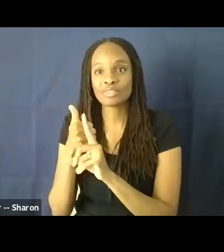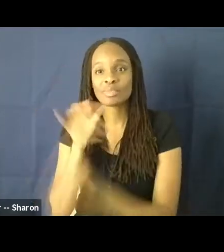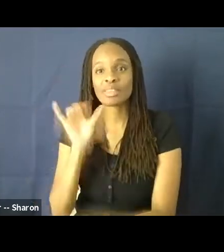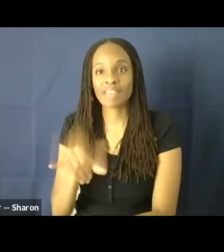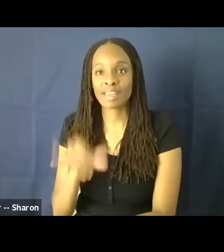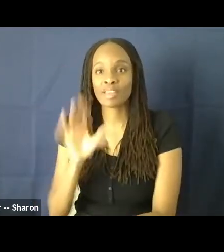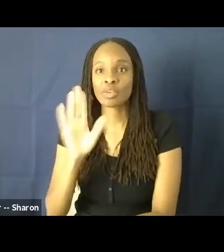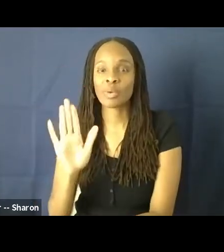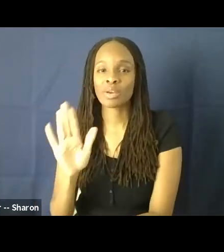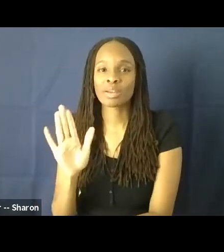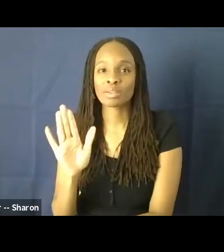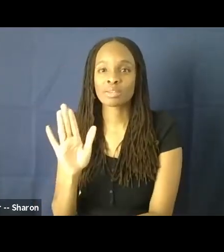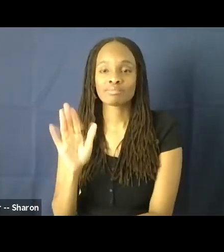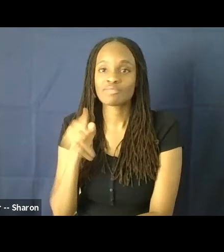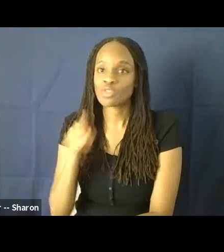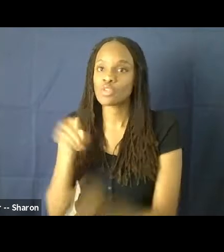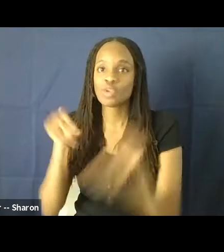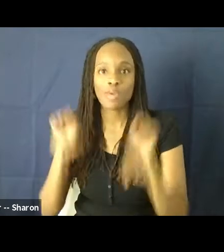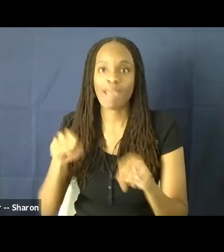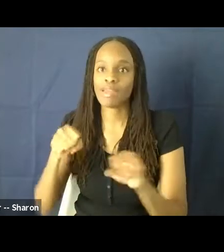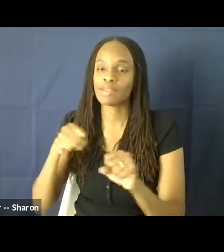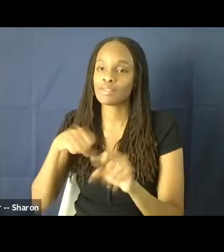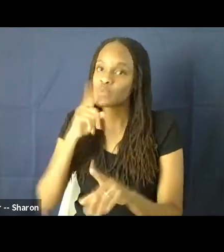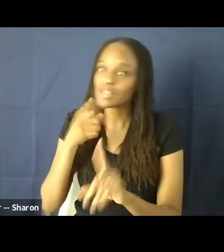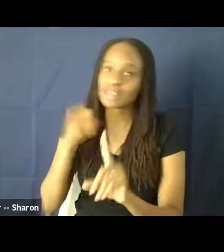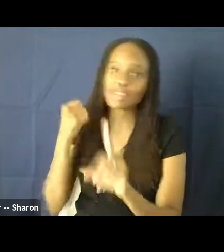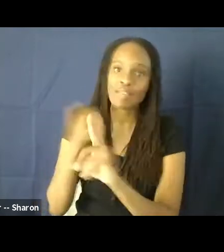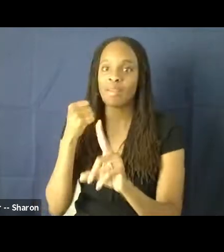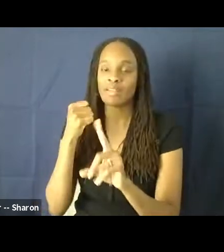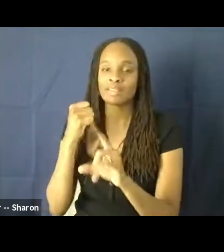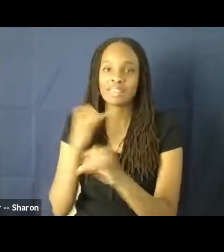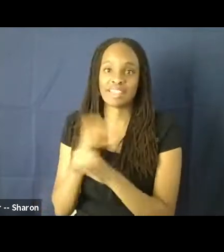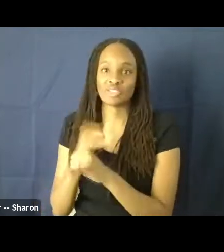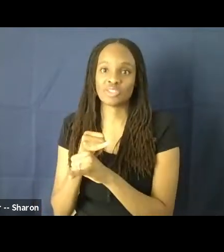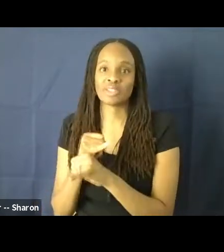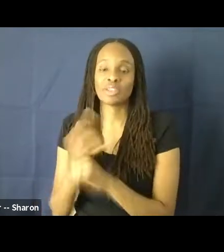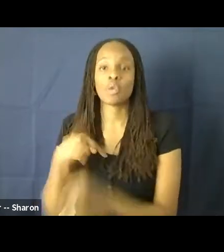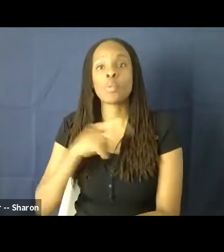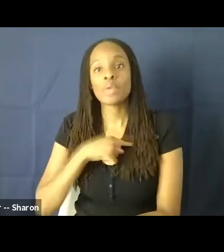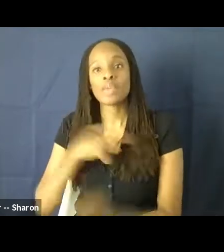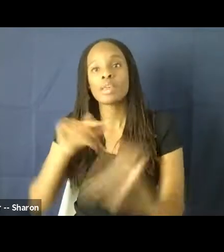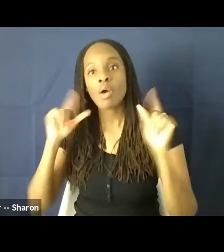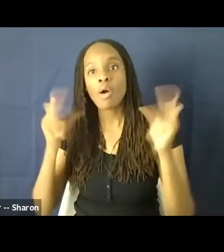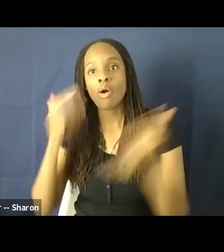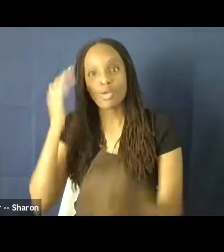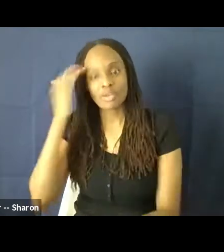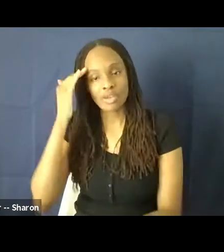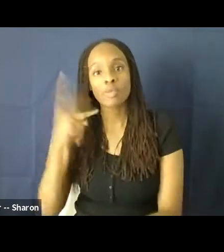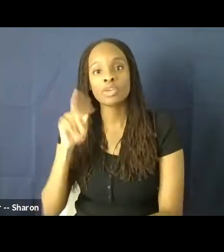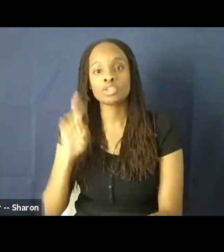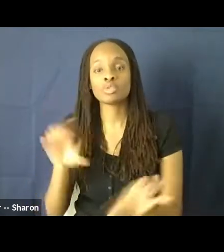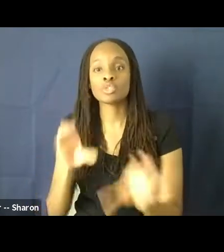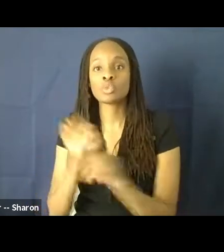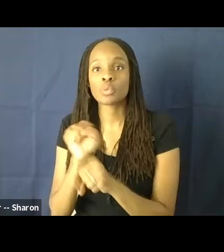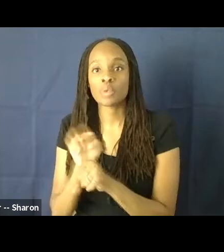capable of impacting the industry. And so we all know that we are supposed to be doing the